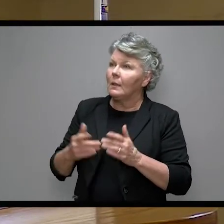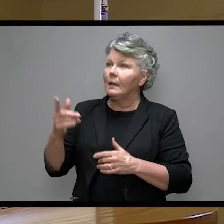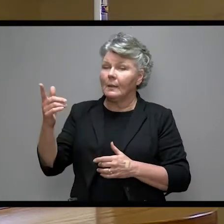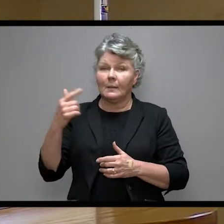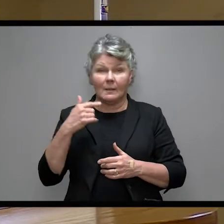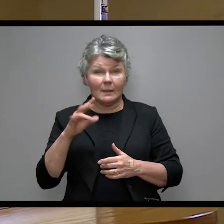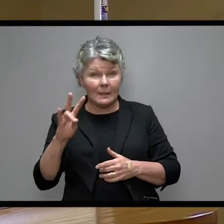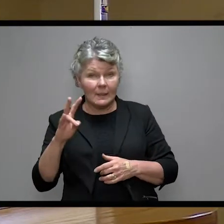as seven times?